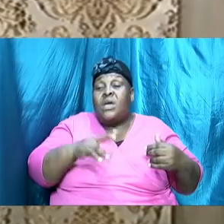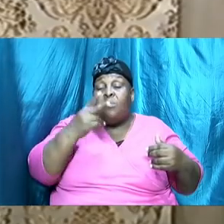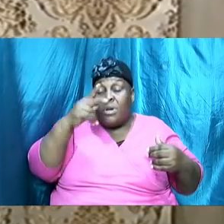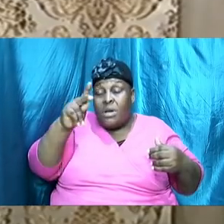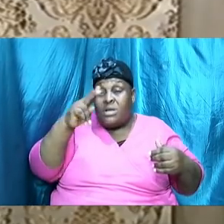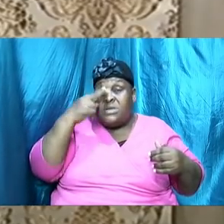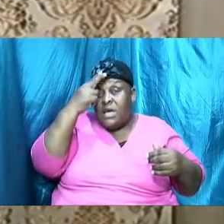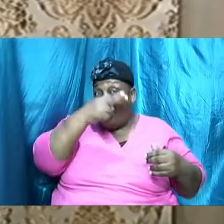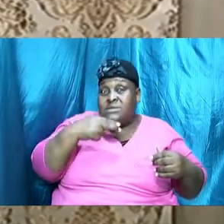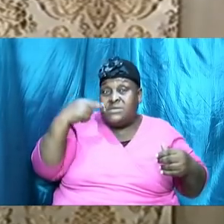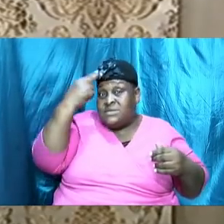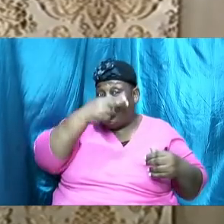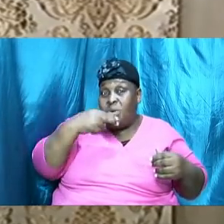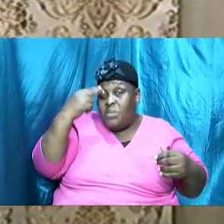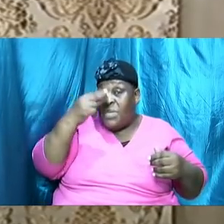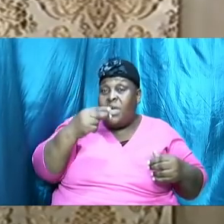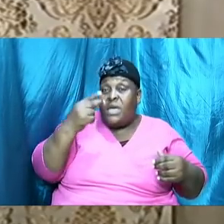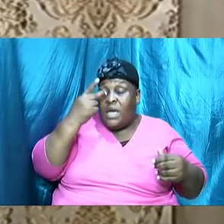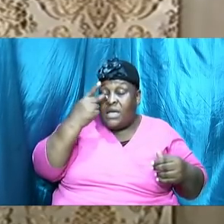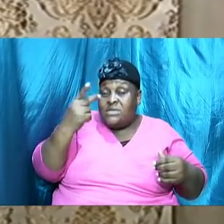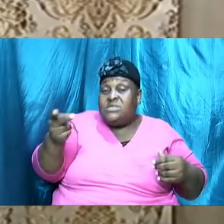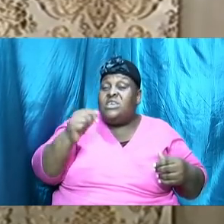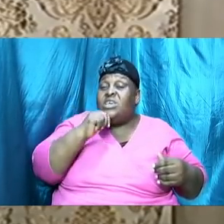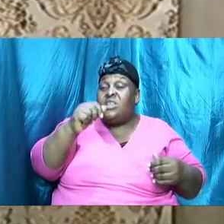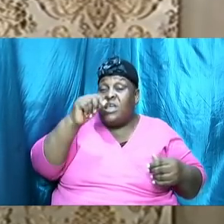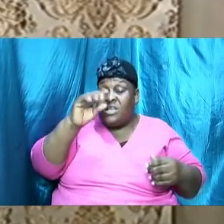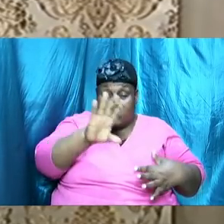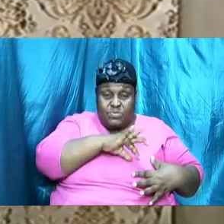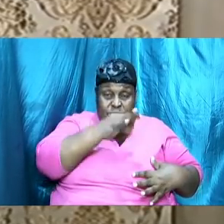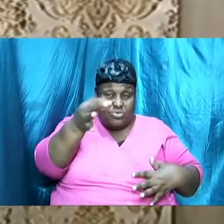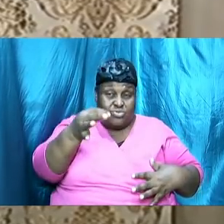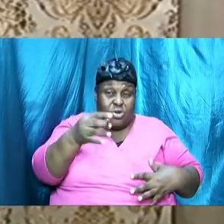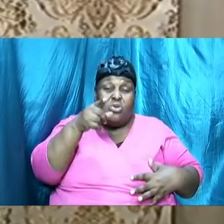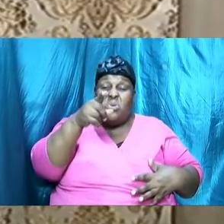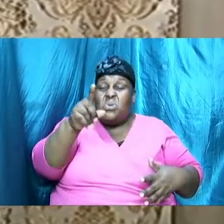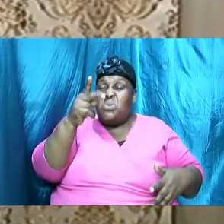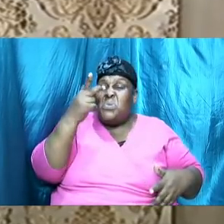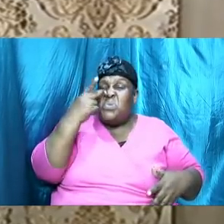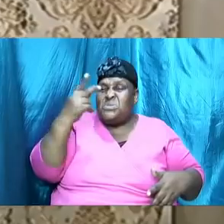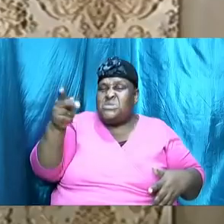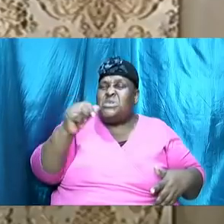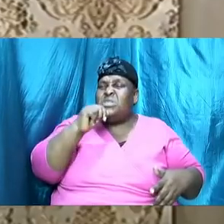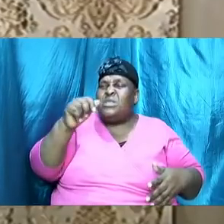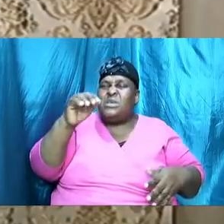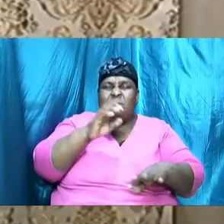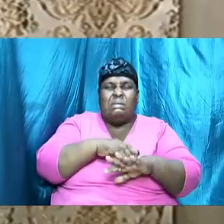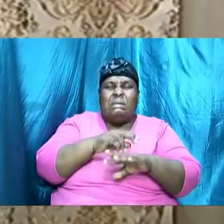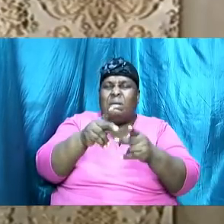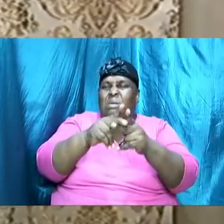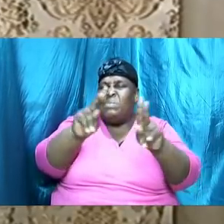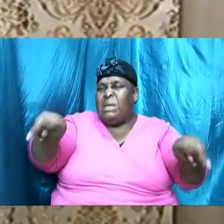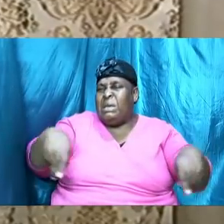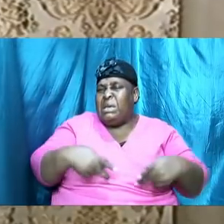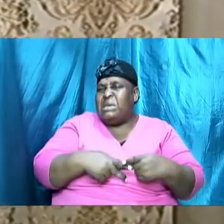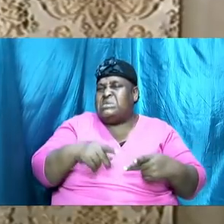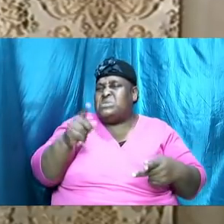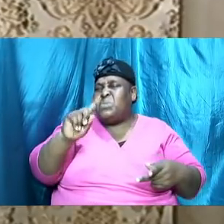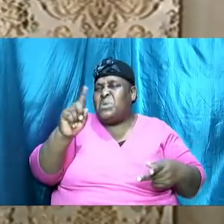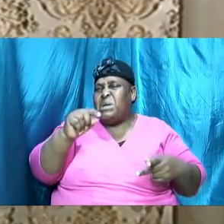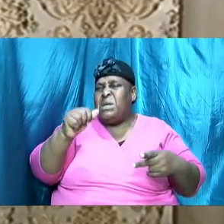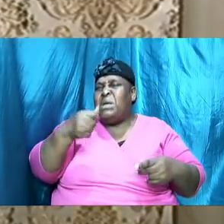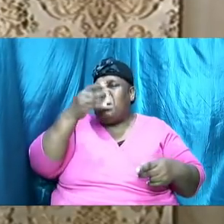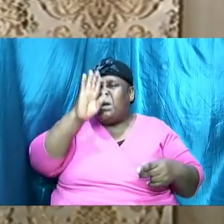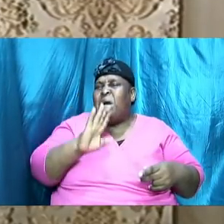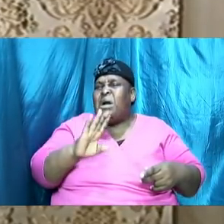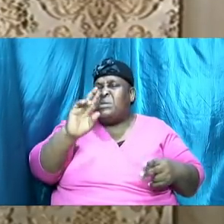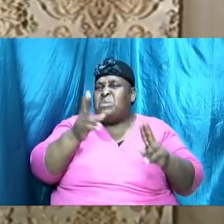and nice and you see that he's not spiritual and you see that he's not at a place where God is his number